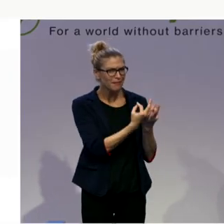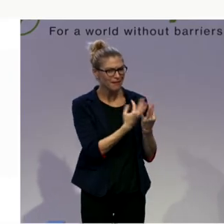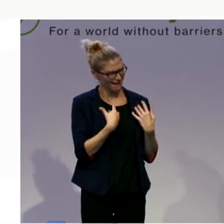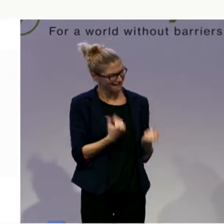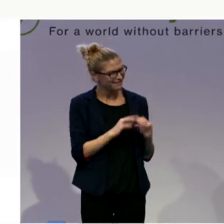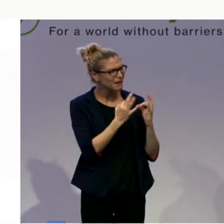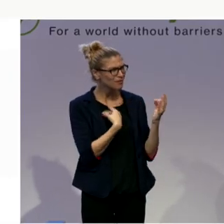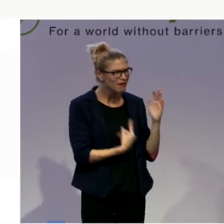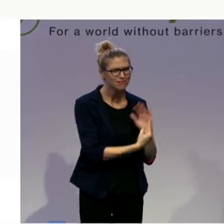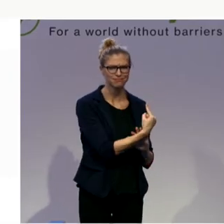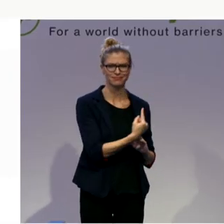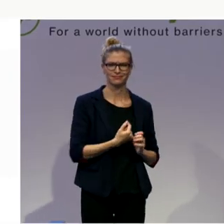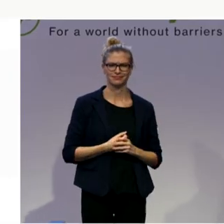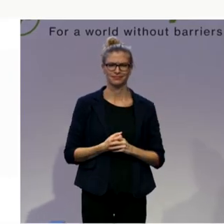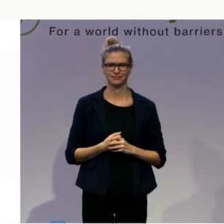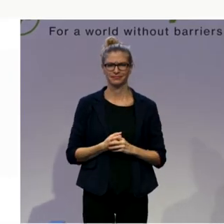Because loving family,